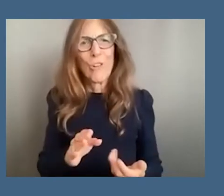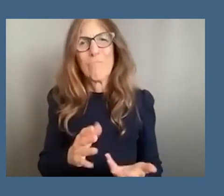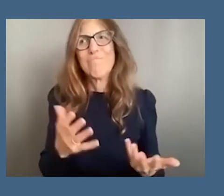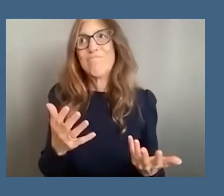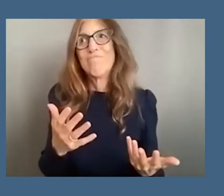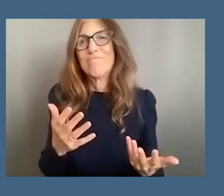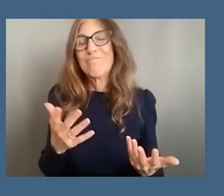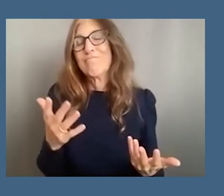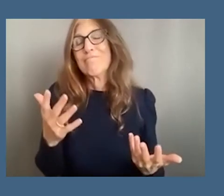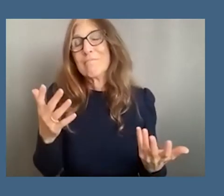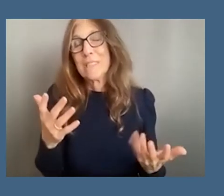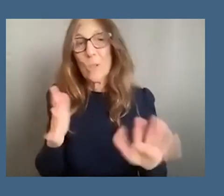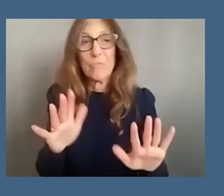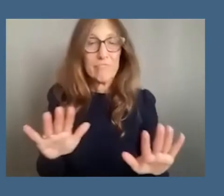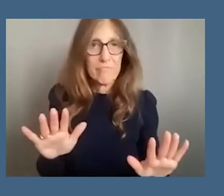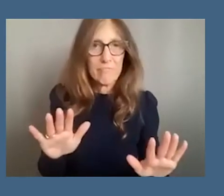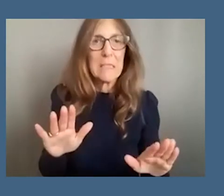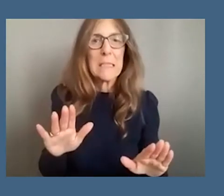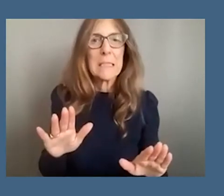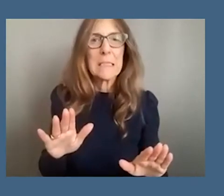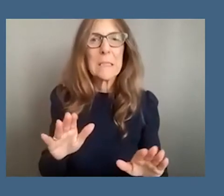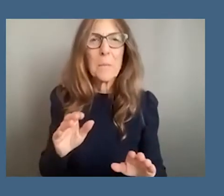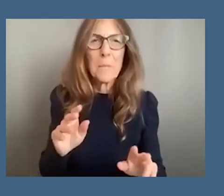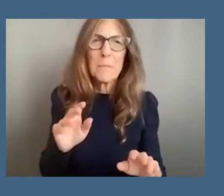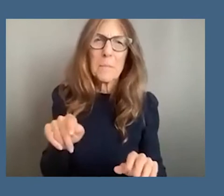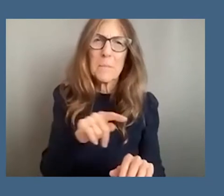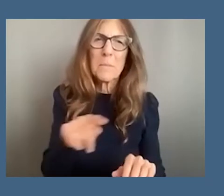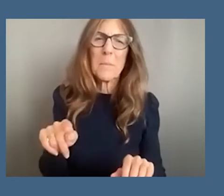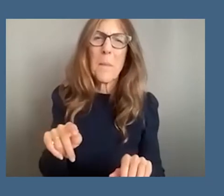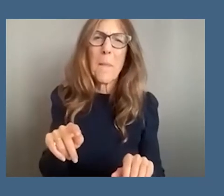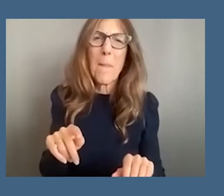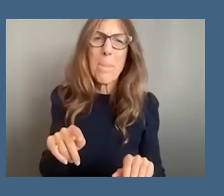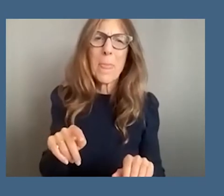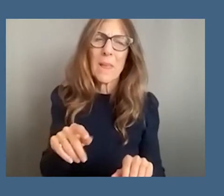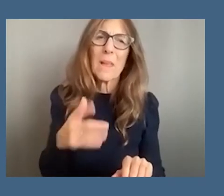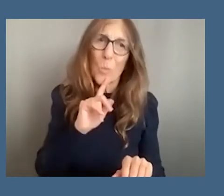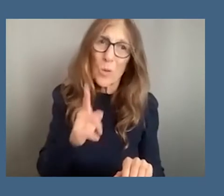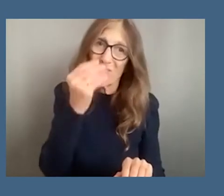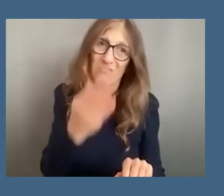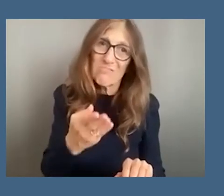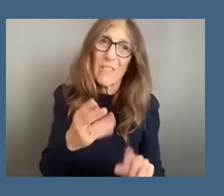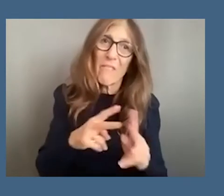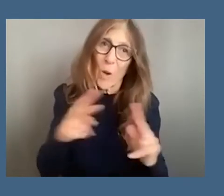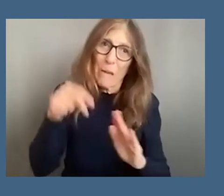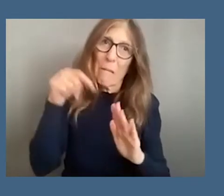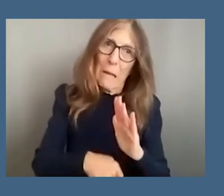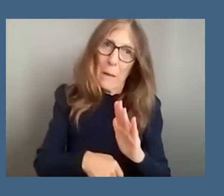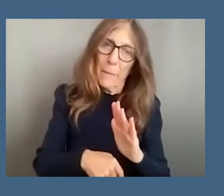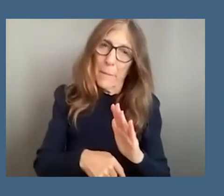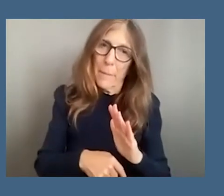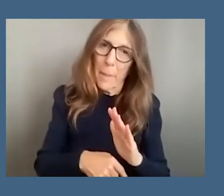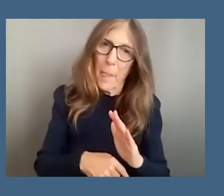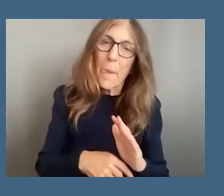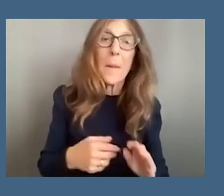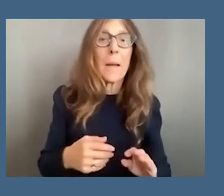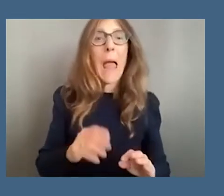just so people get the the how deep this goes before our